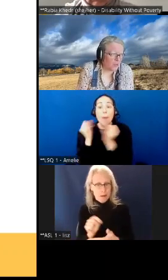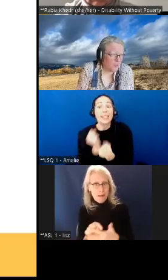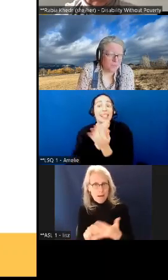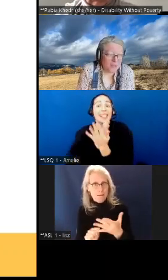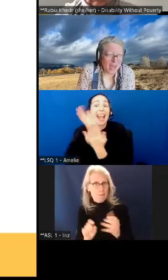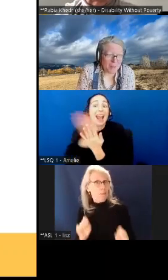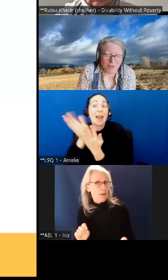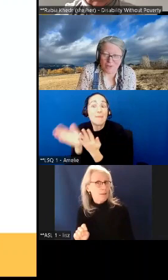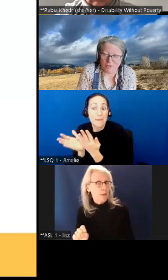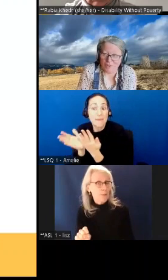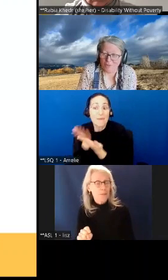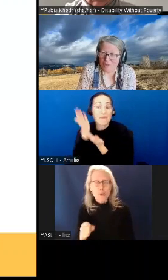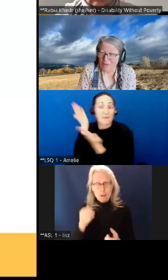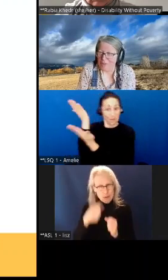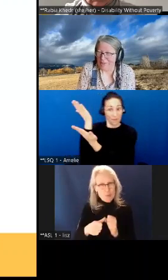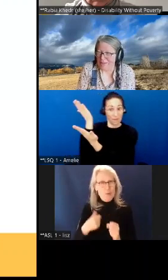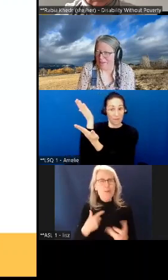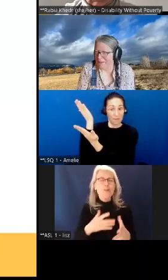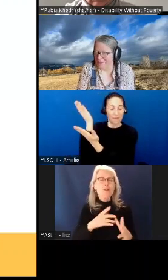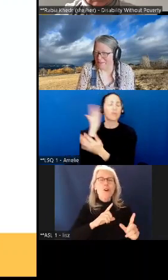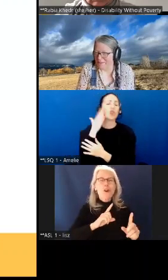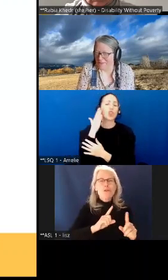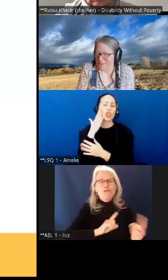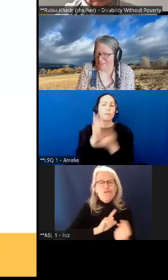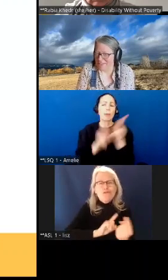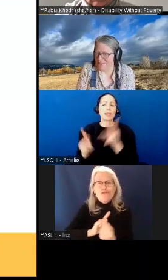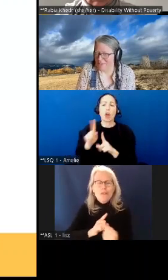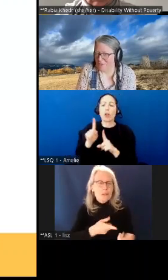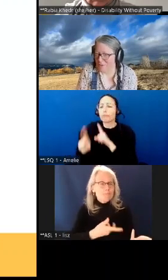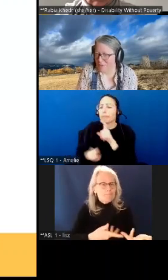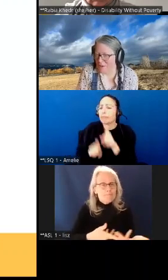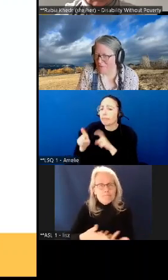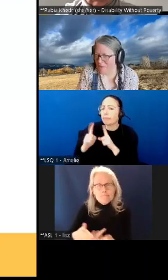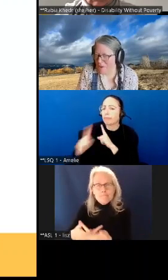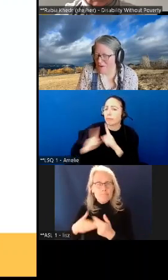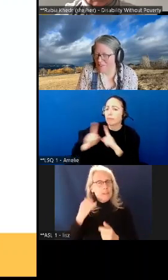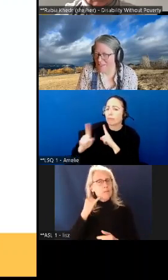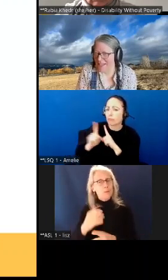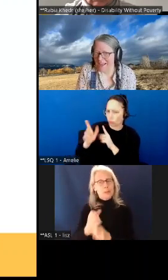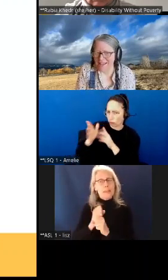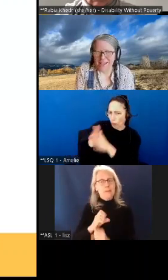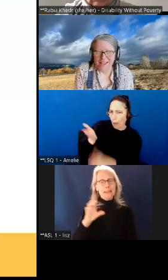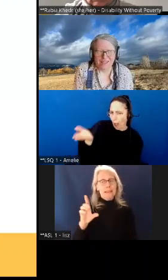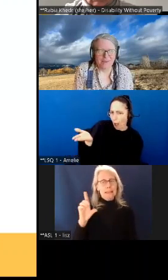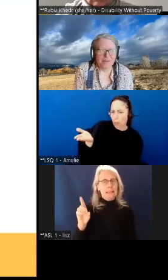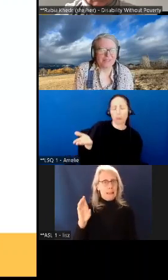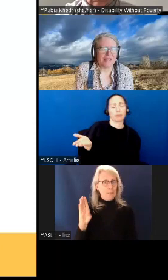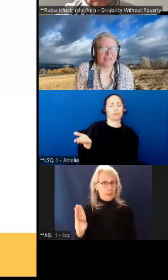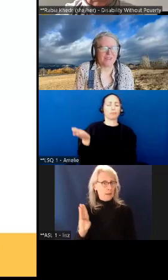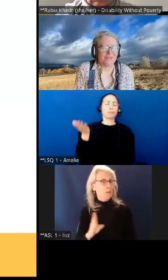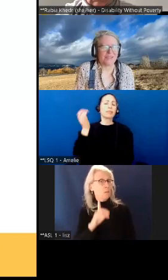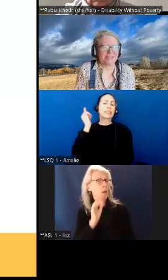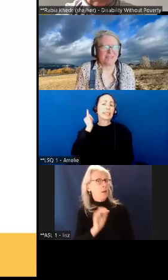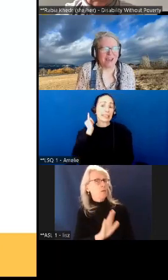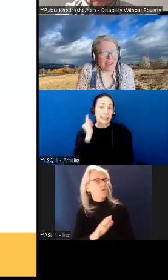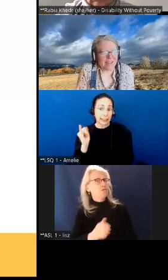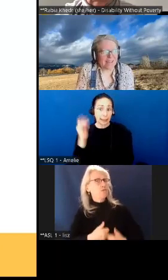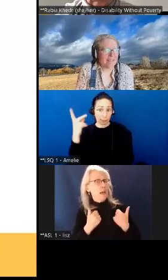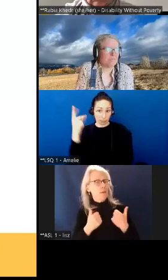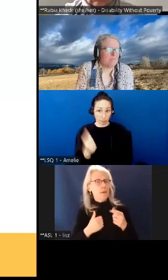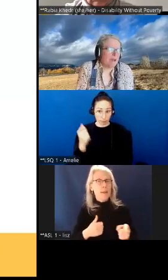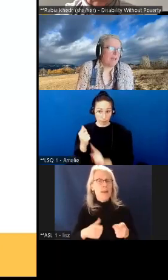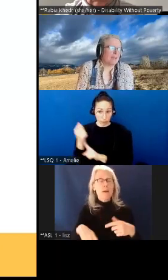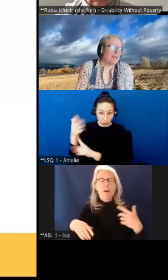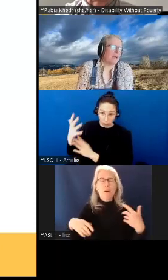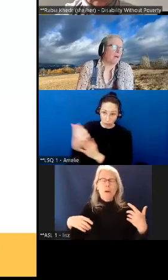so you know what would happen if you uh if if this lifted you above the poverty line there was this sort of sigh